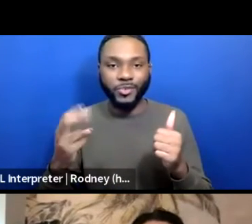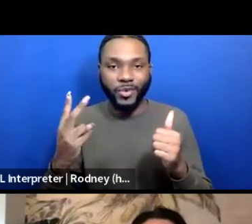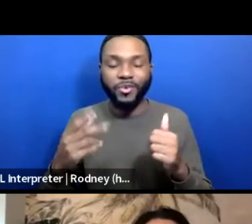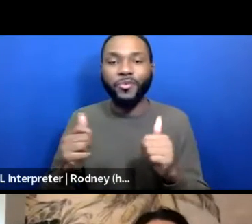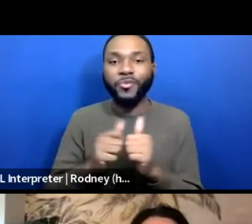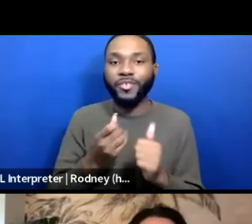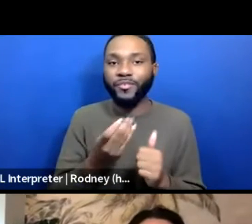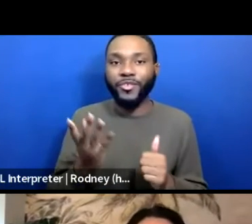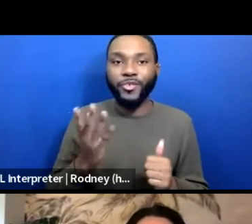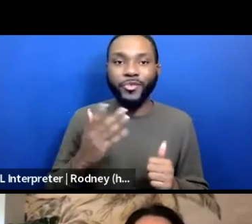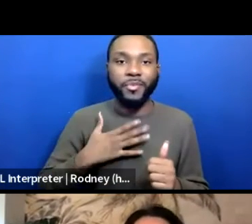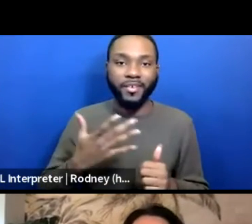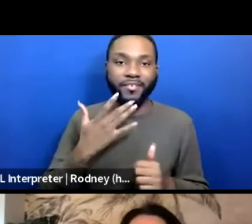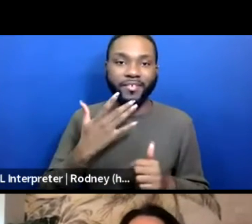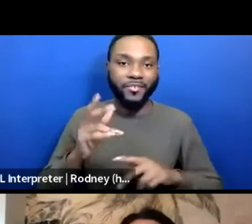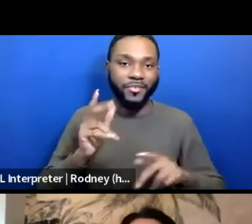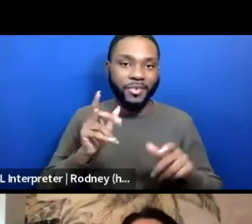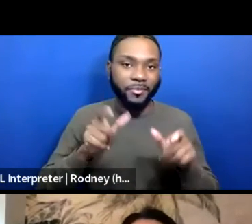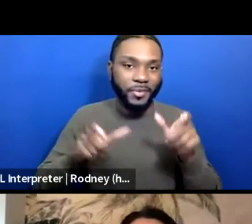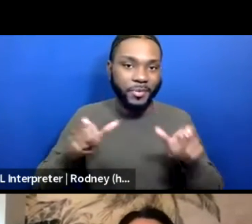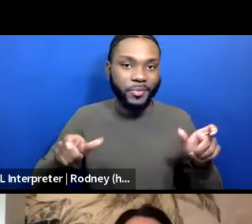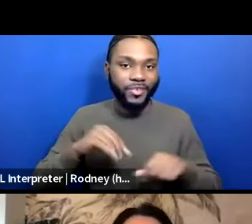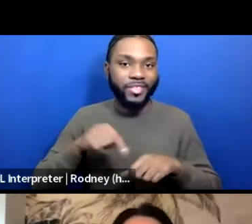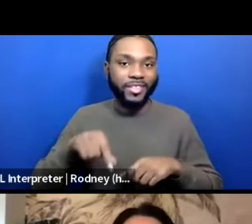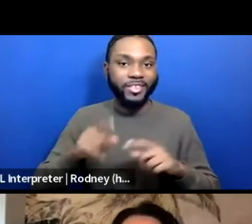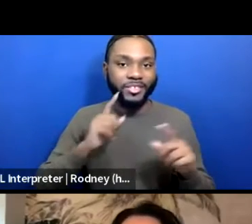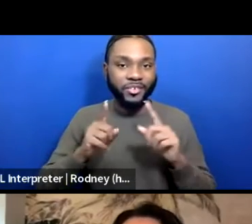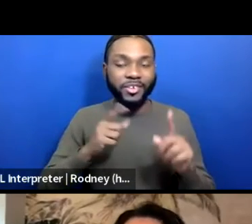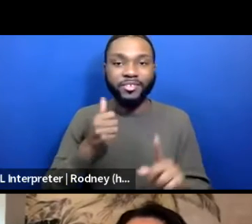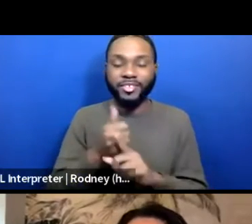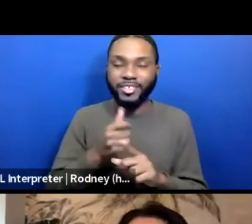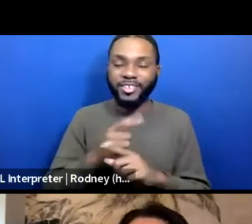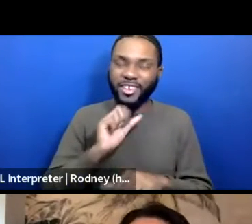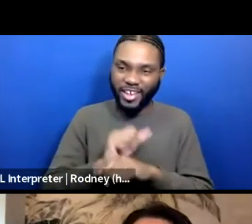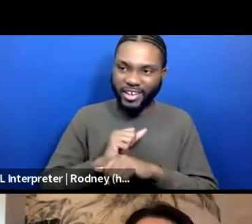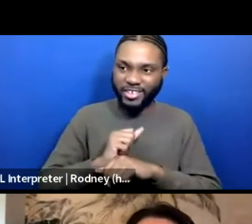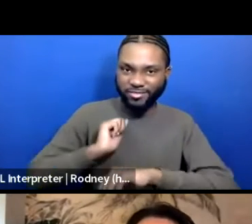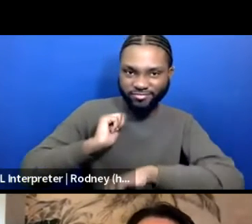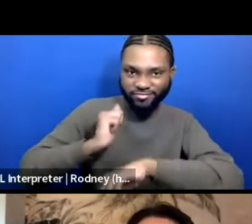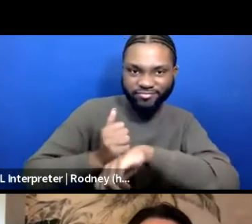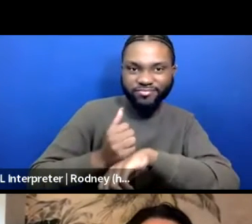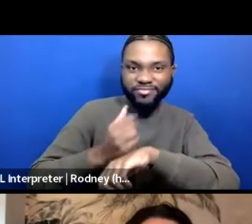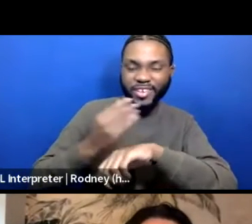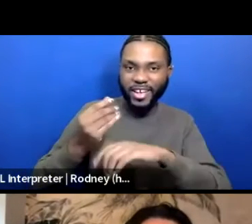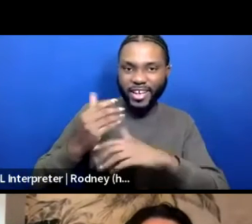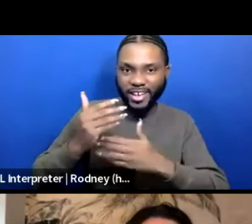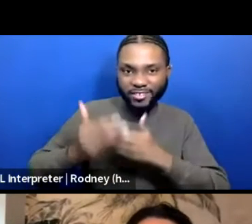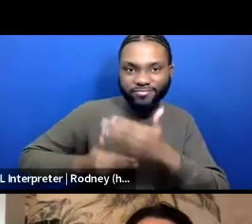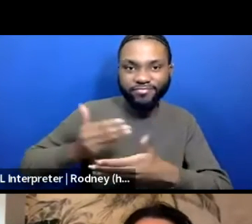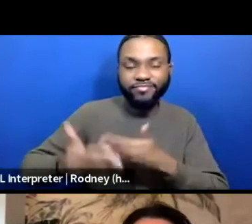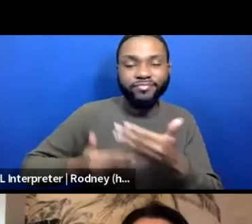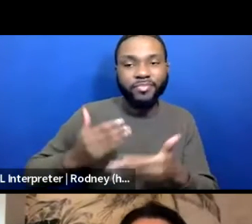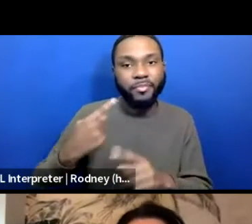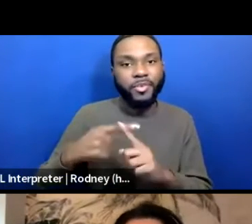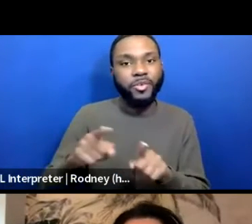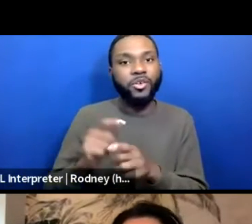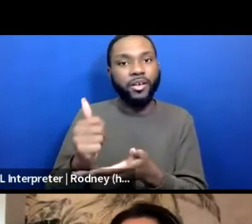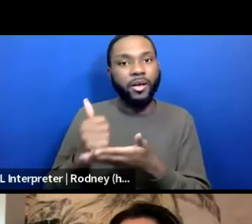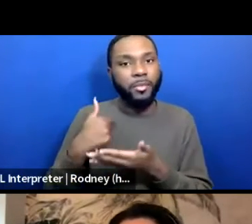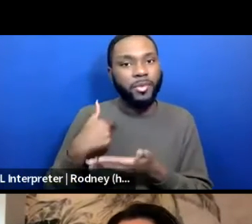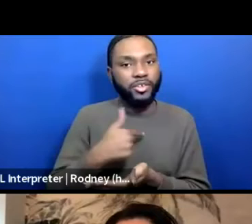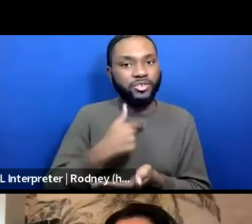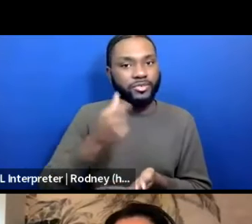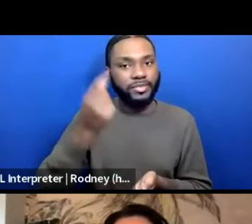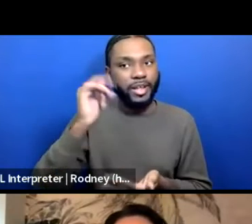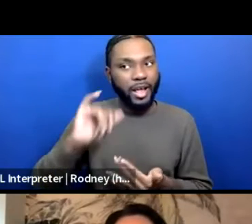in this conversation who are actualizing it and manifesting it and helping us understand how that can be